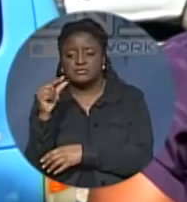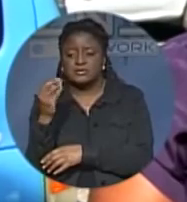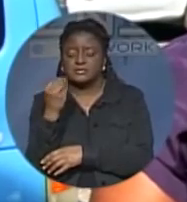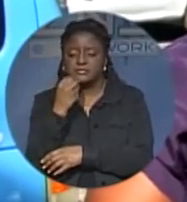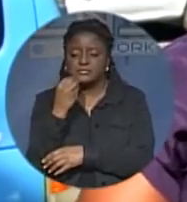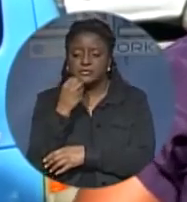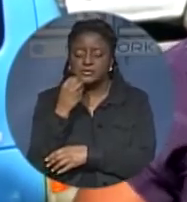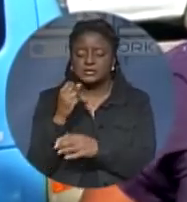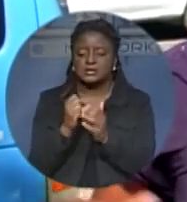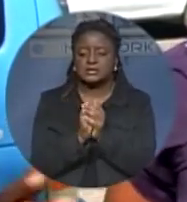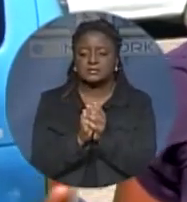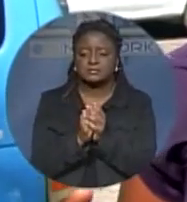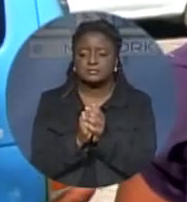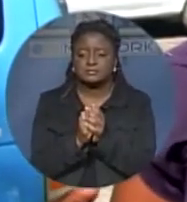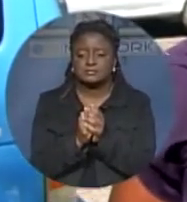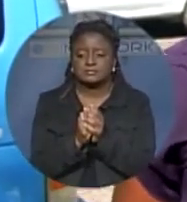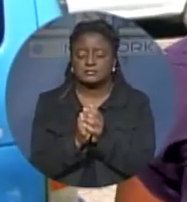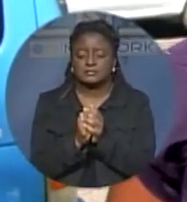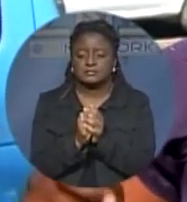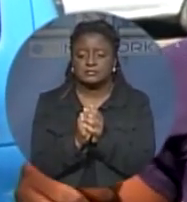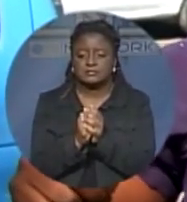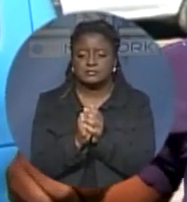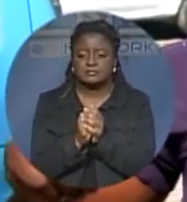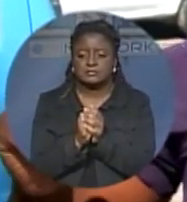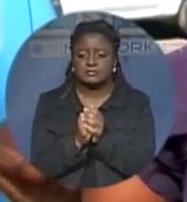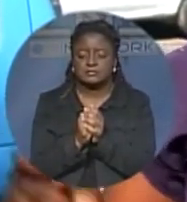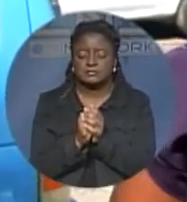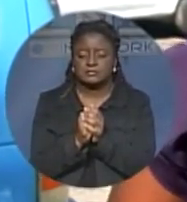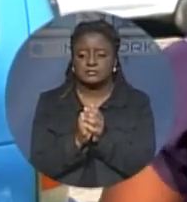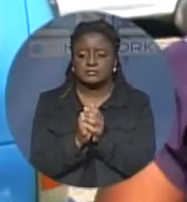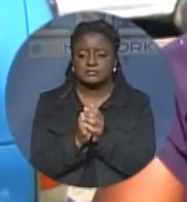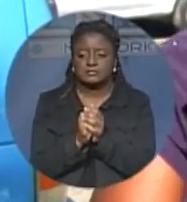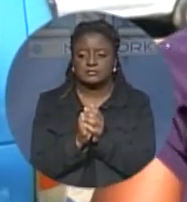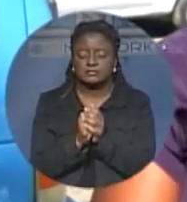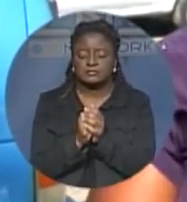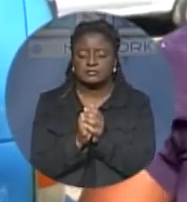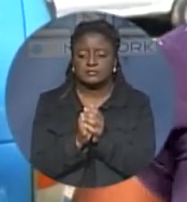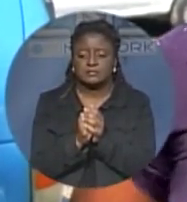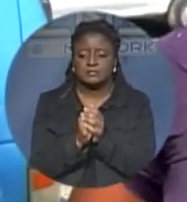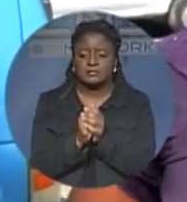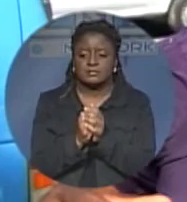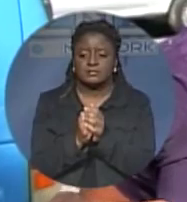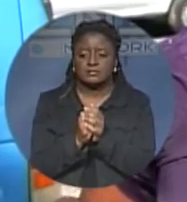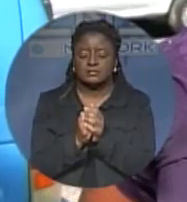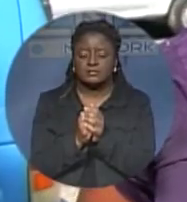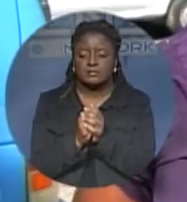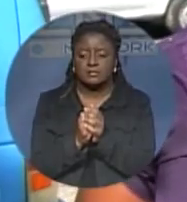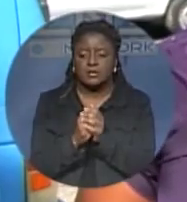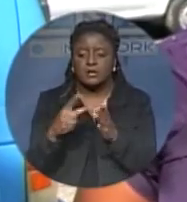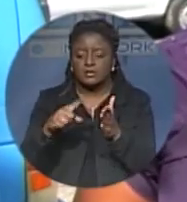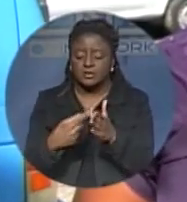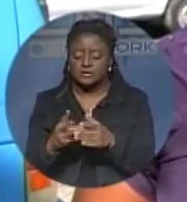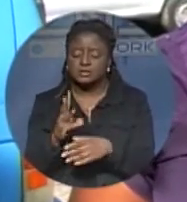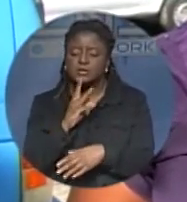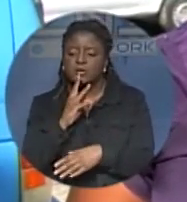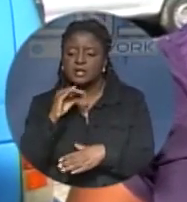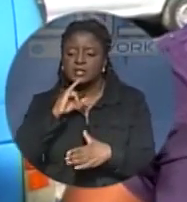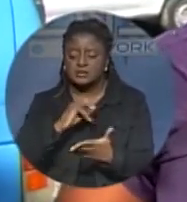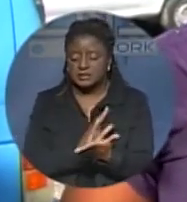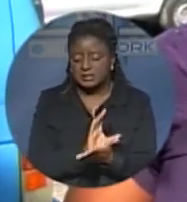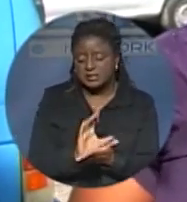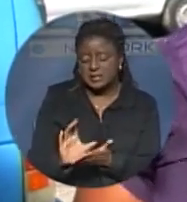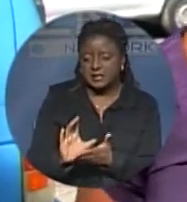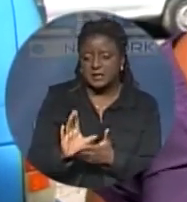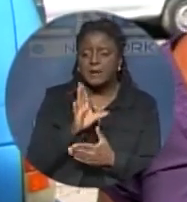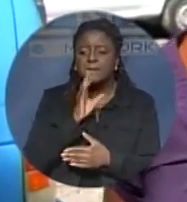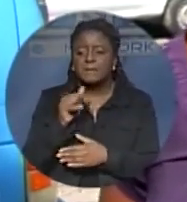ammonium that's in that water from the tilapia. And that goes in, it's filtered into an enclosed system. Once the water is cleaned by the lettuce,